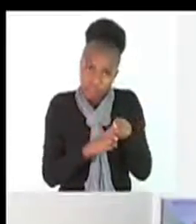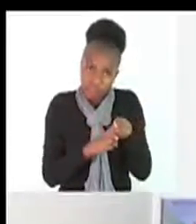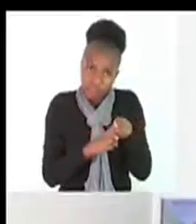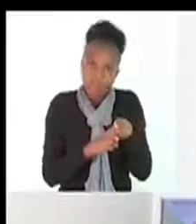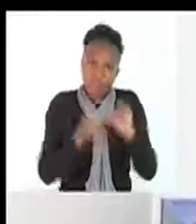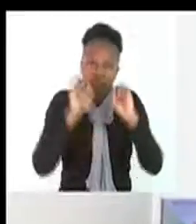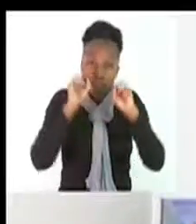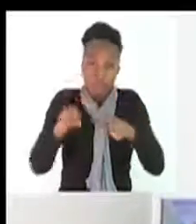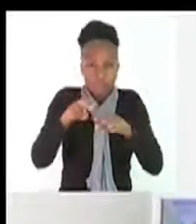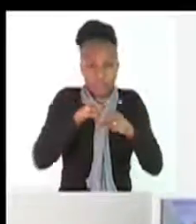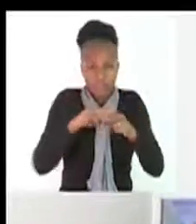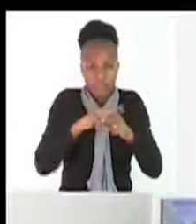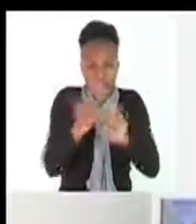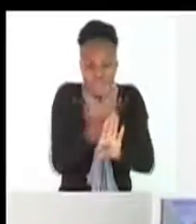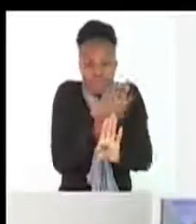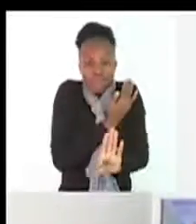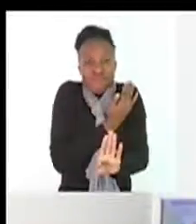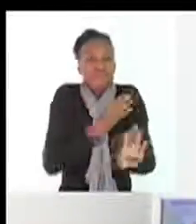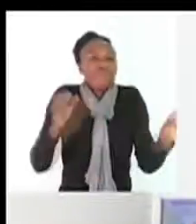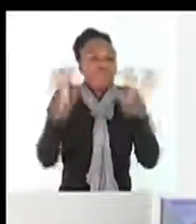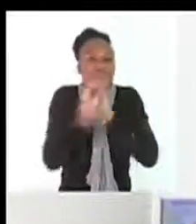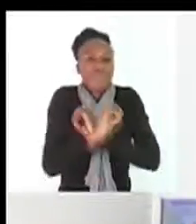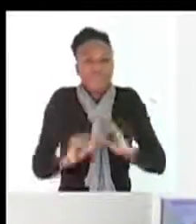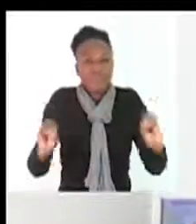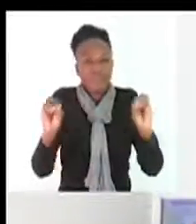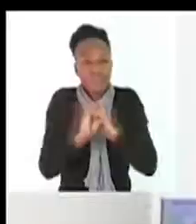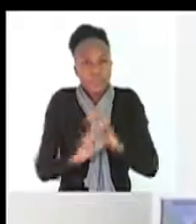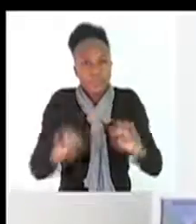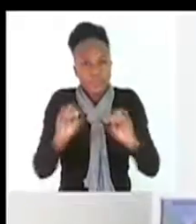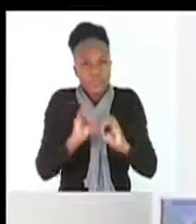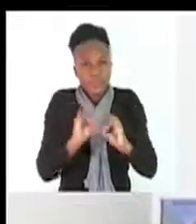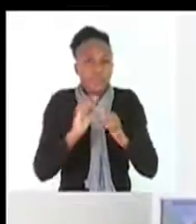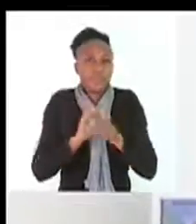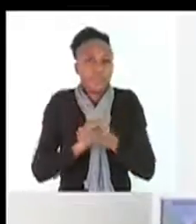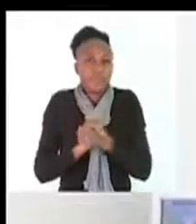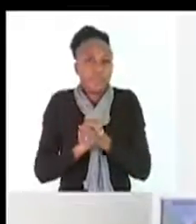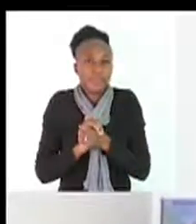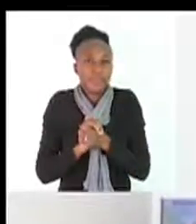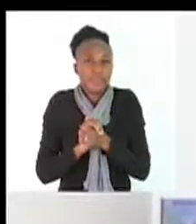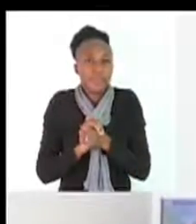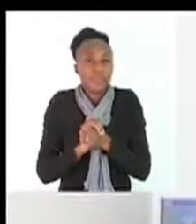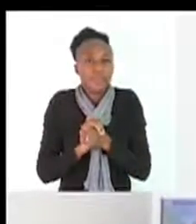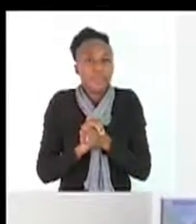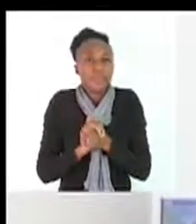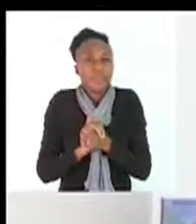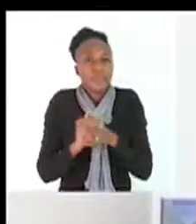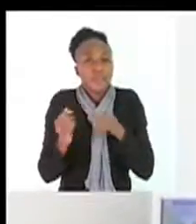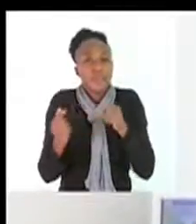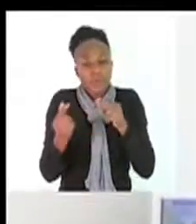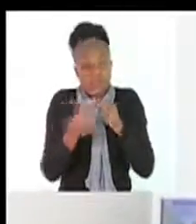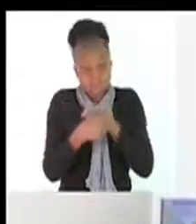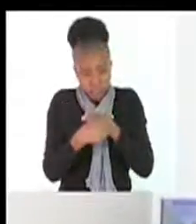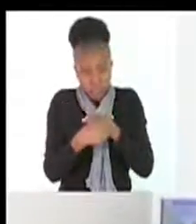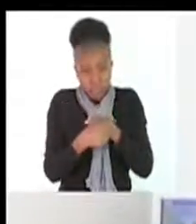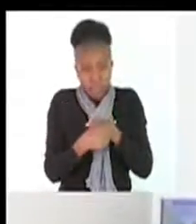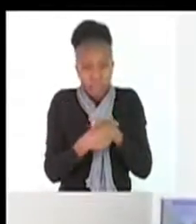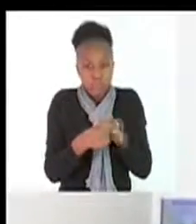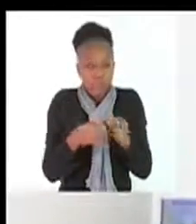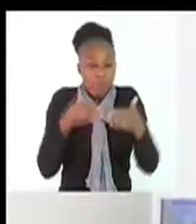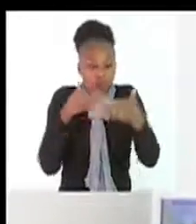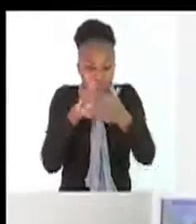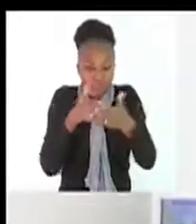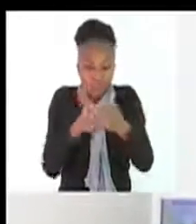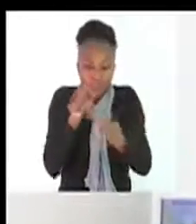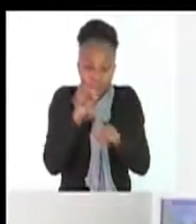to prevent themselves from falling pregnant or impregnating a girl. Condom traps spams. So,